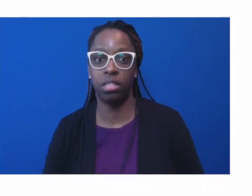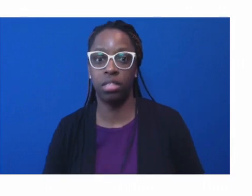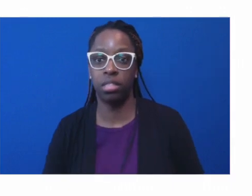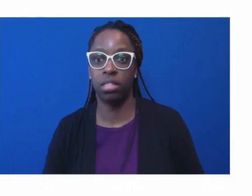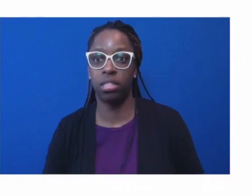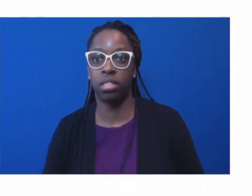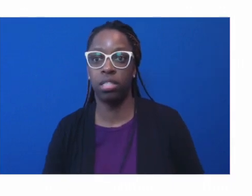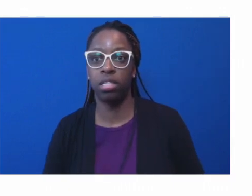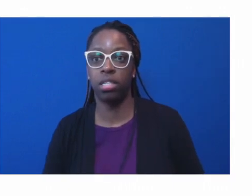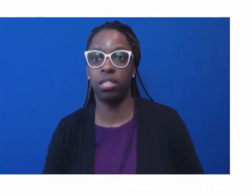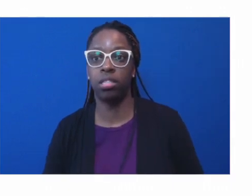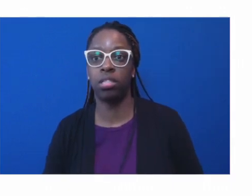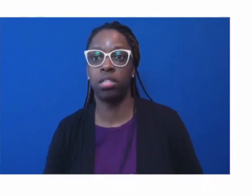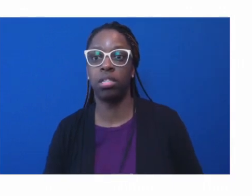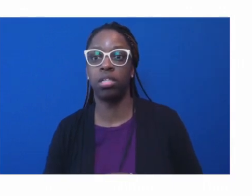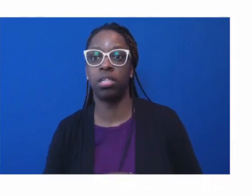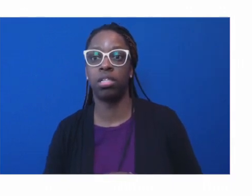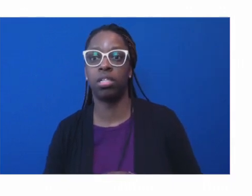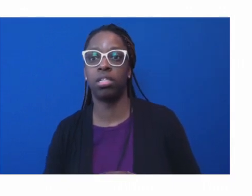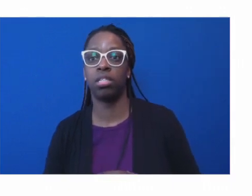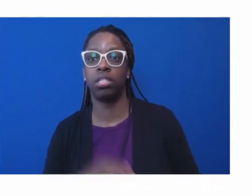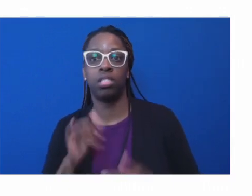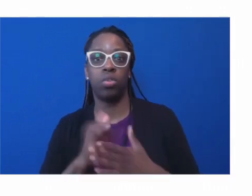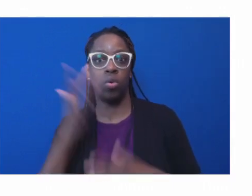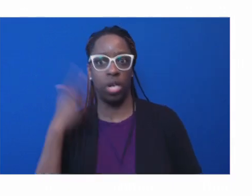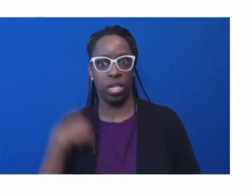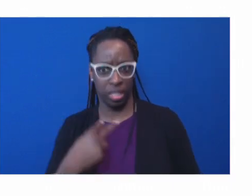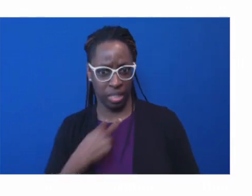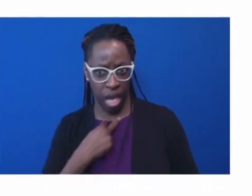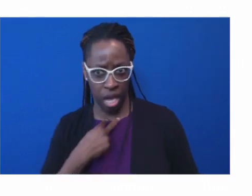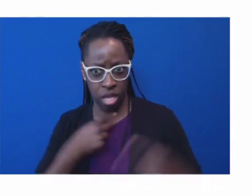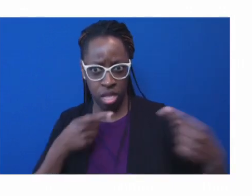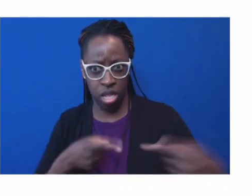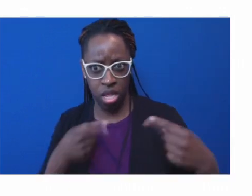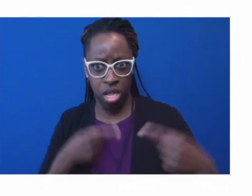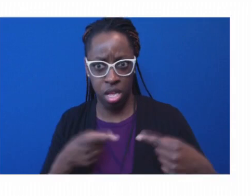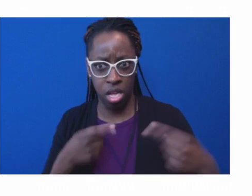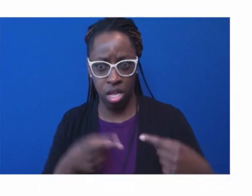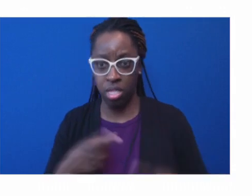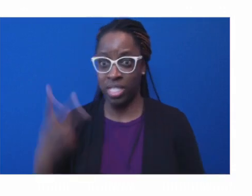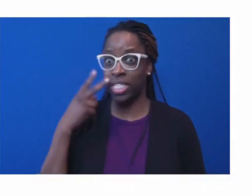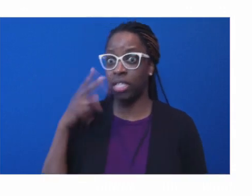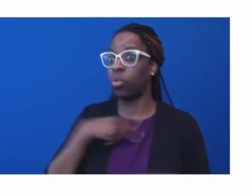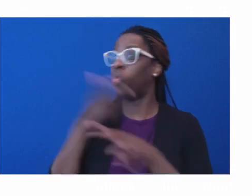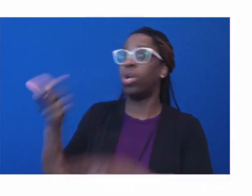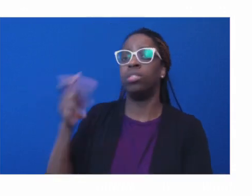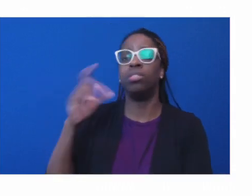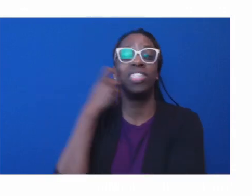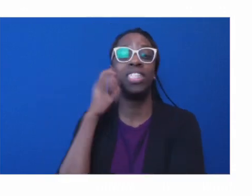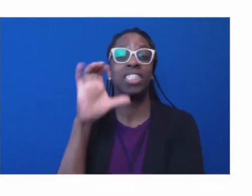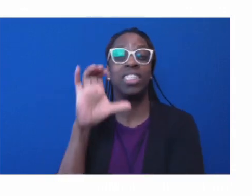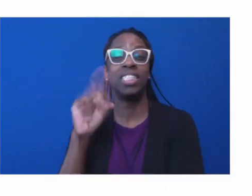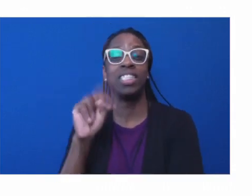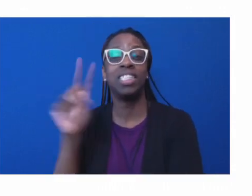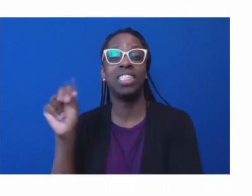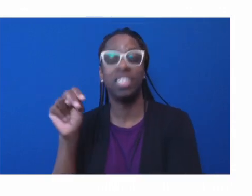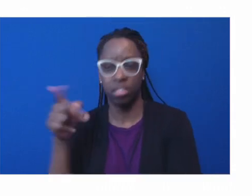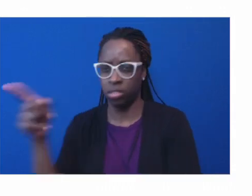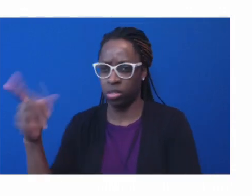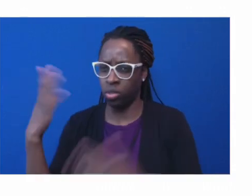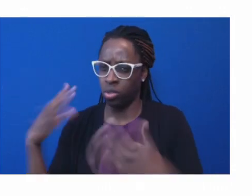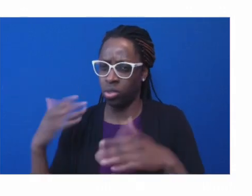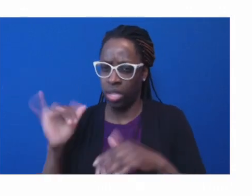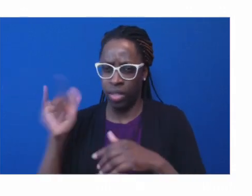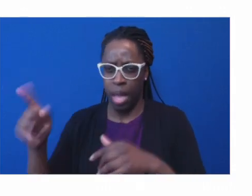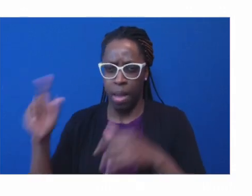recently, which showcases the pain of the Ukrainian people and the bravery and resilience demonstrated by regular citizens